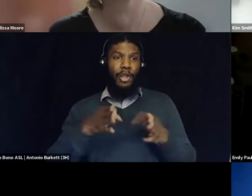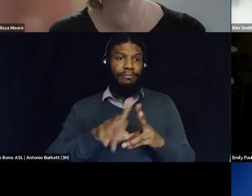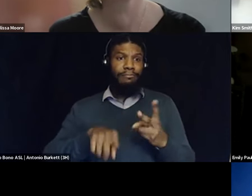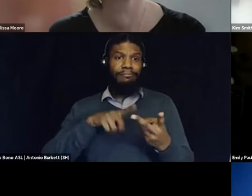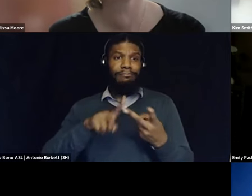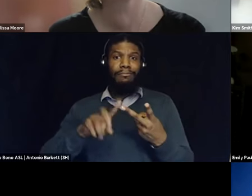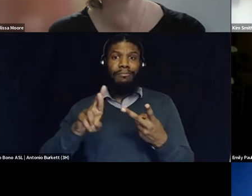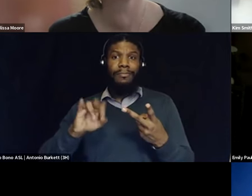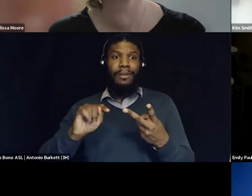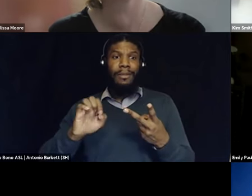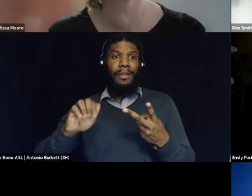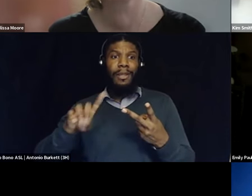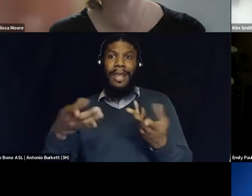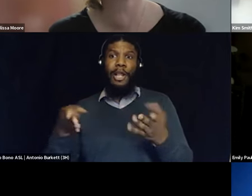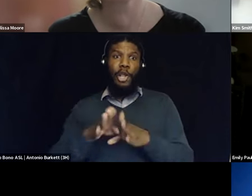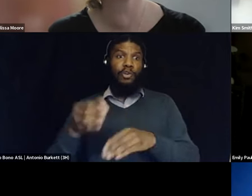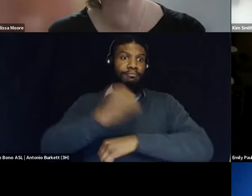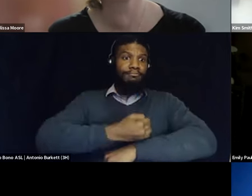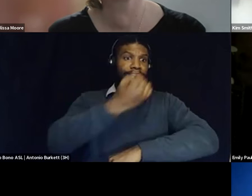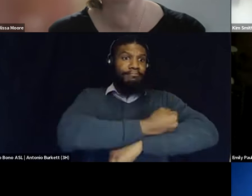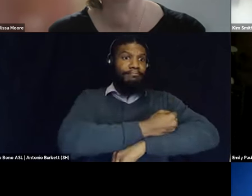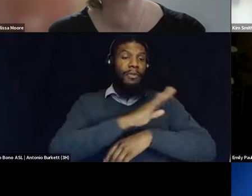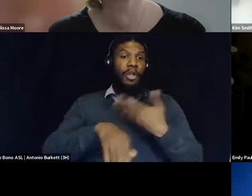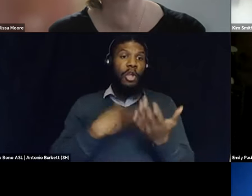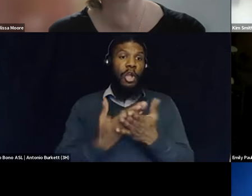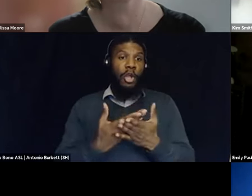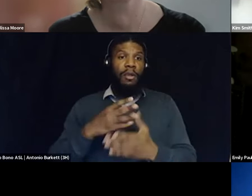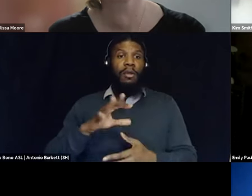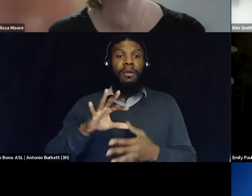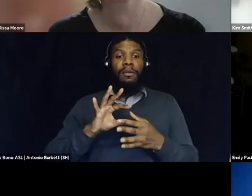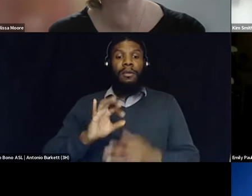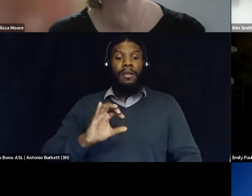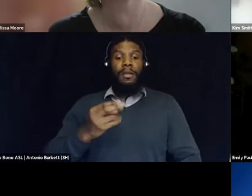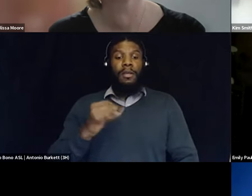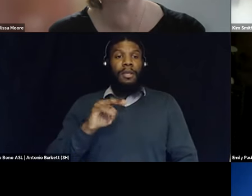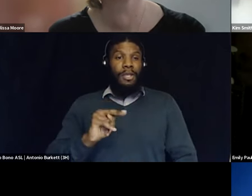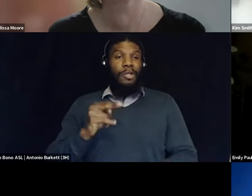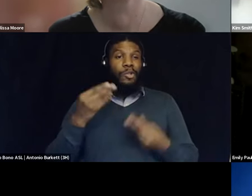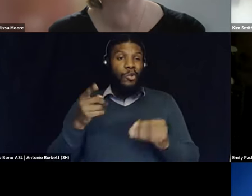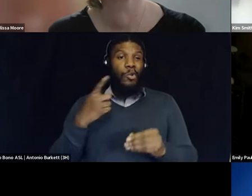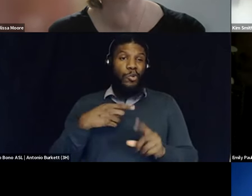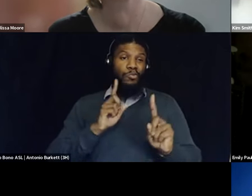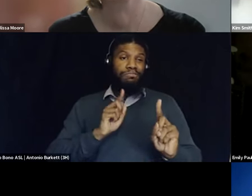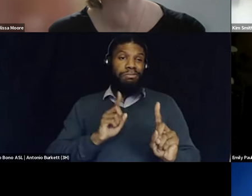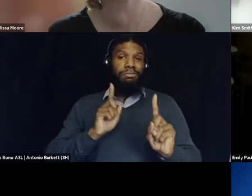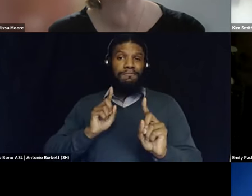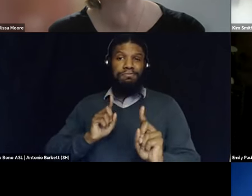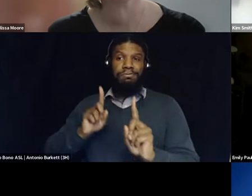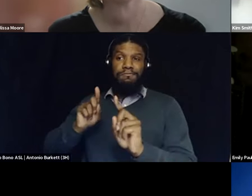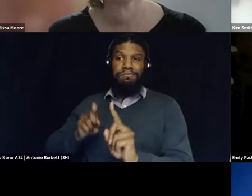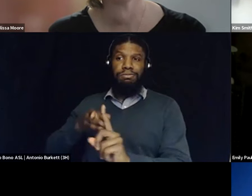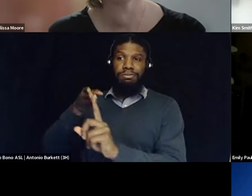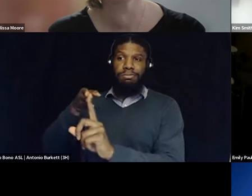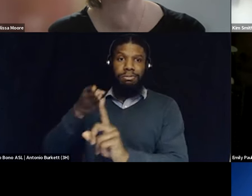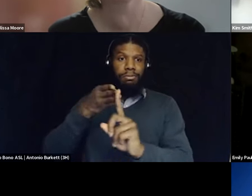um chain stores that you relied on going in on a saturday morning to buy the um products that